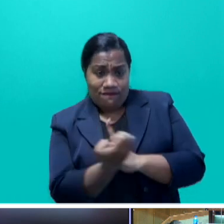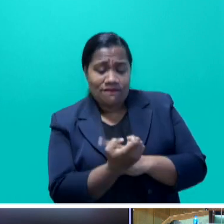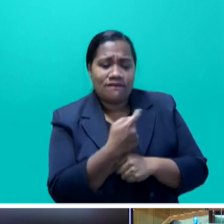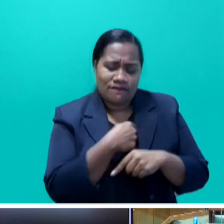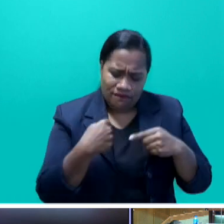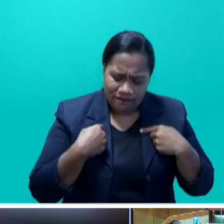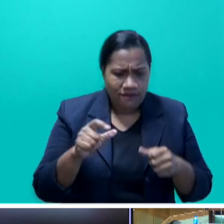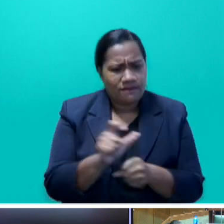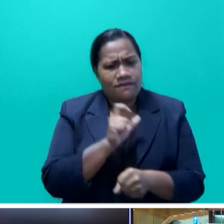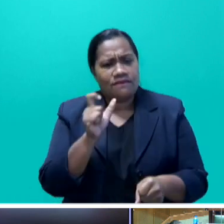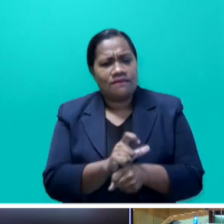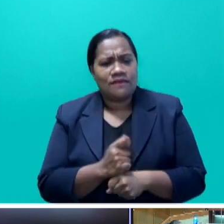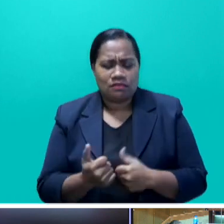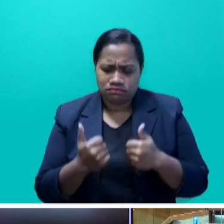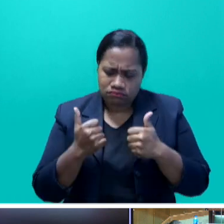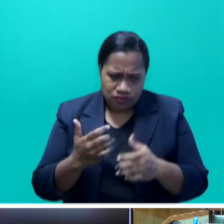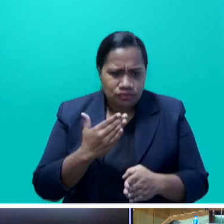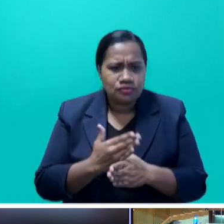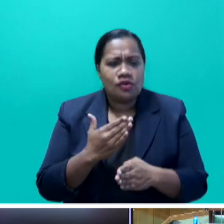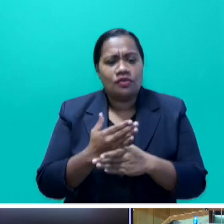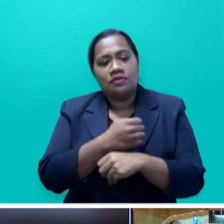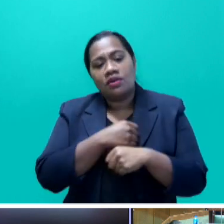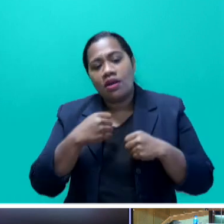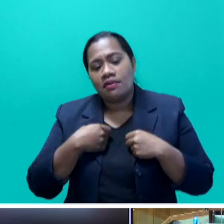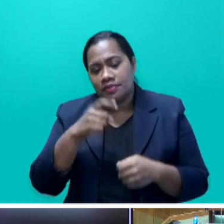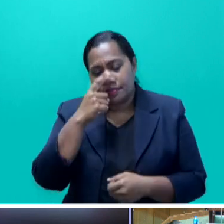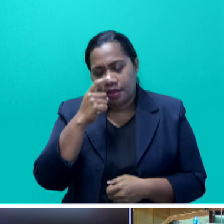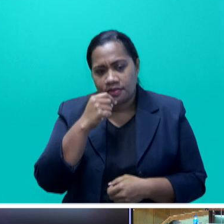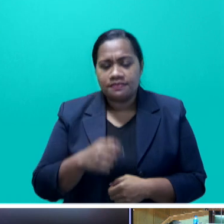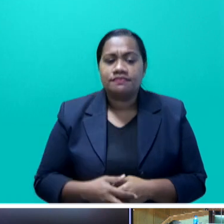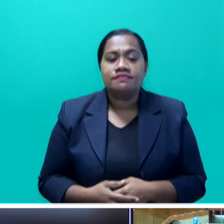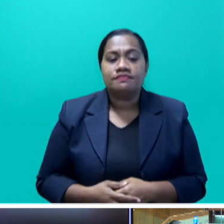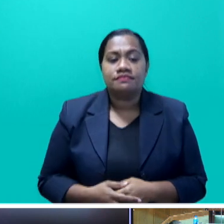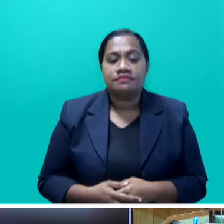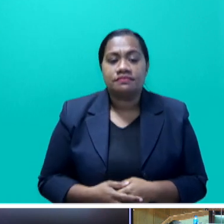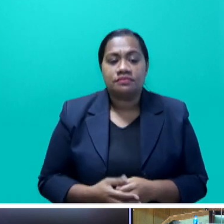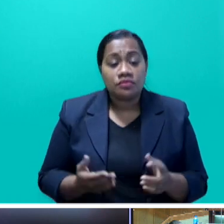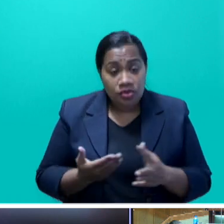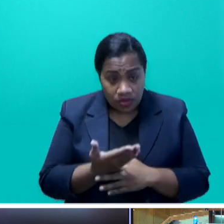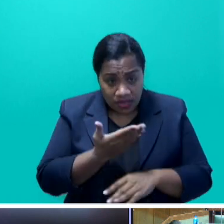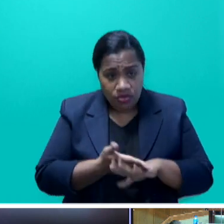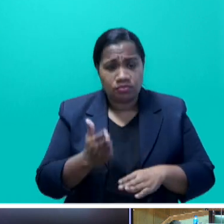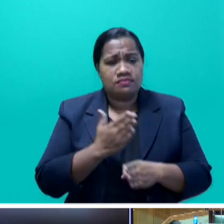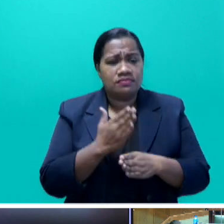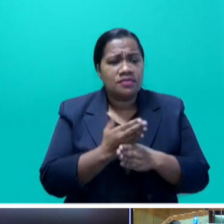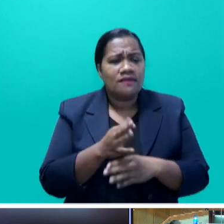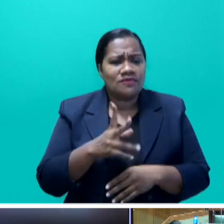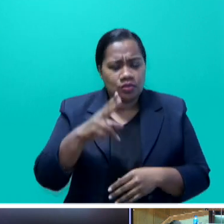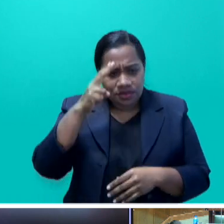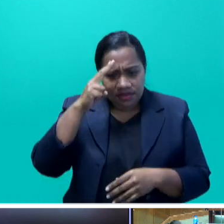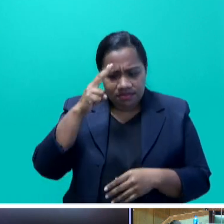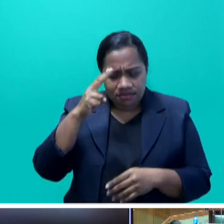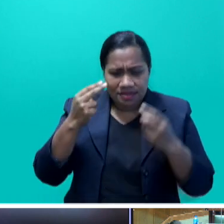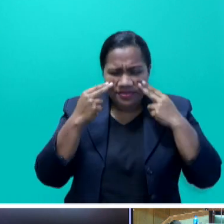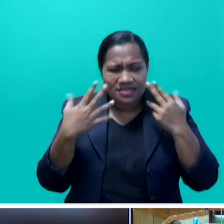green, and blue jobs for our people through the new jobs for nature and the Fijian stewardship of